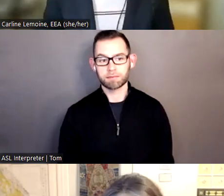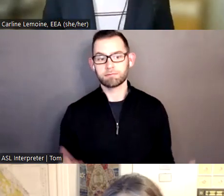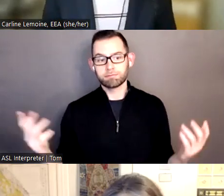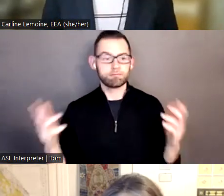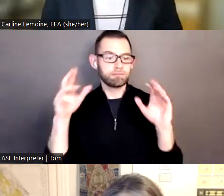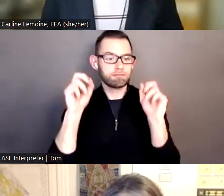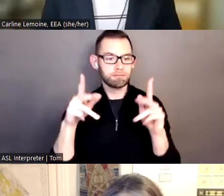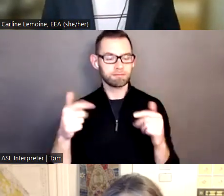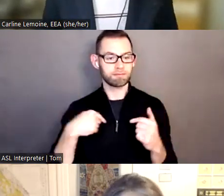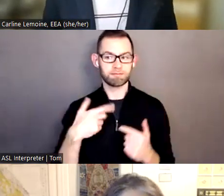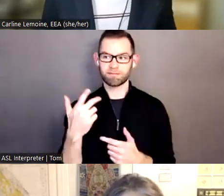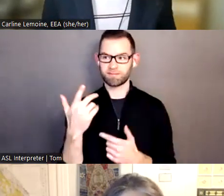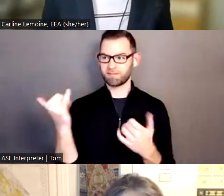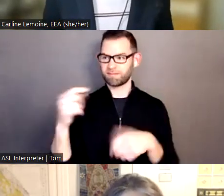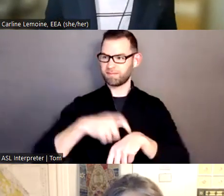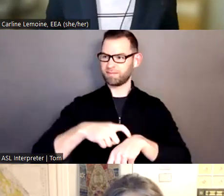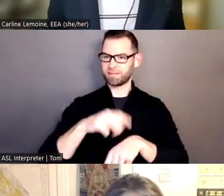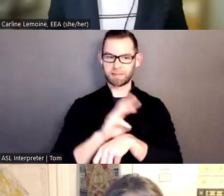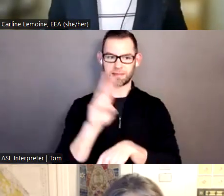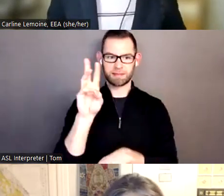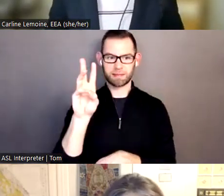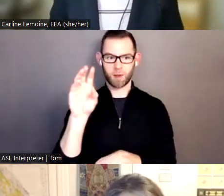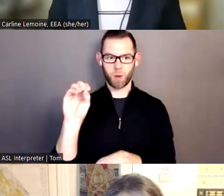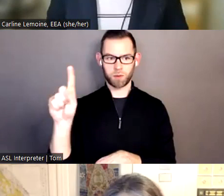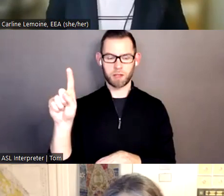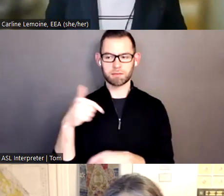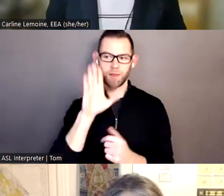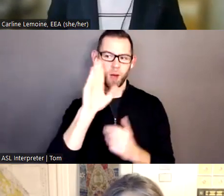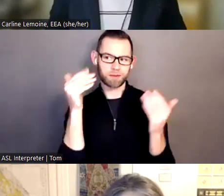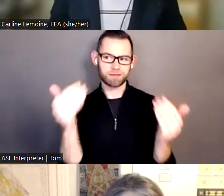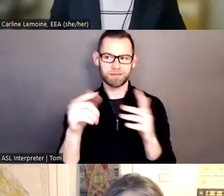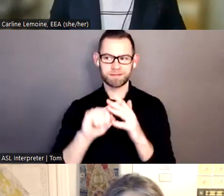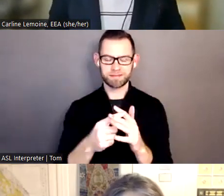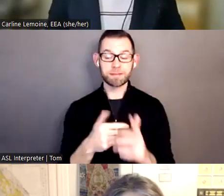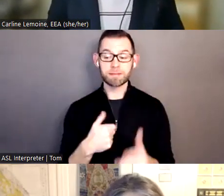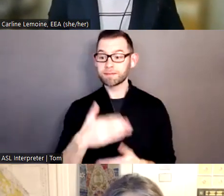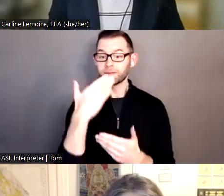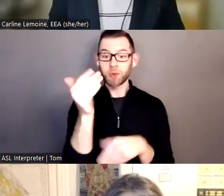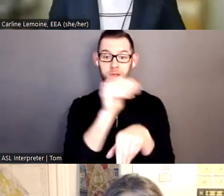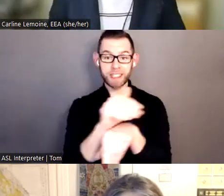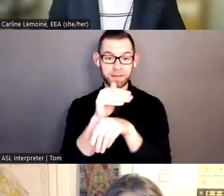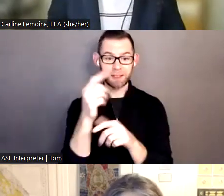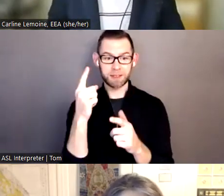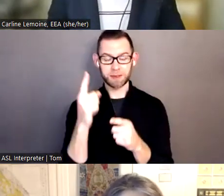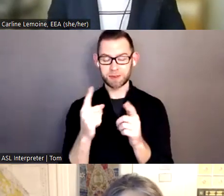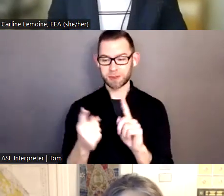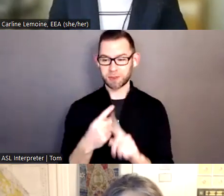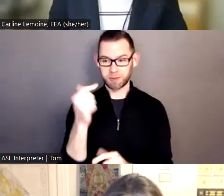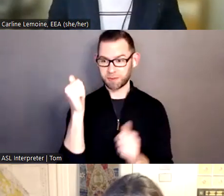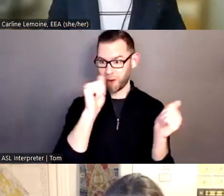Okay, it's 6.01, so I'm just going to go ahead and start. I want to say good evening and happy new year to all.